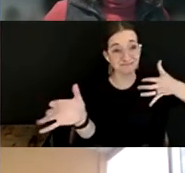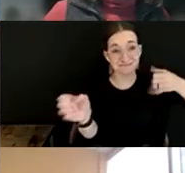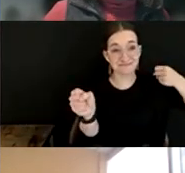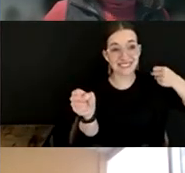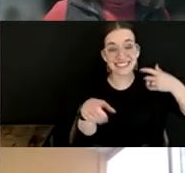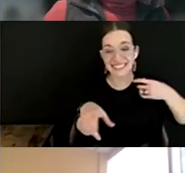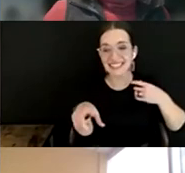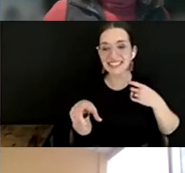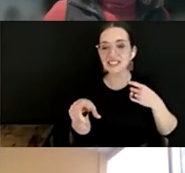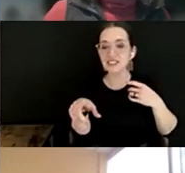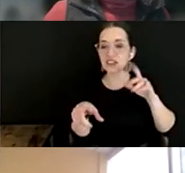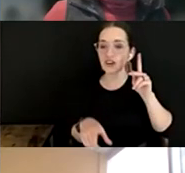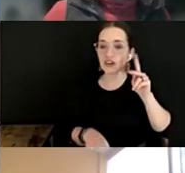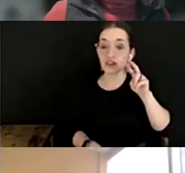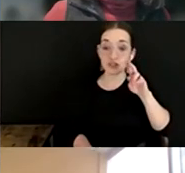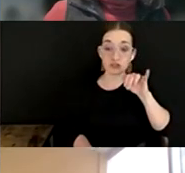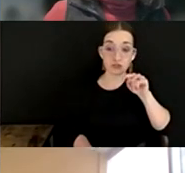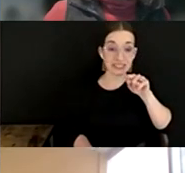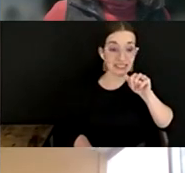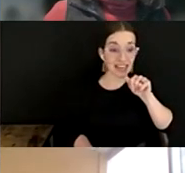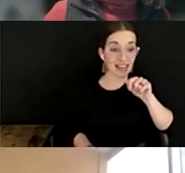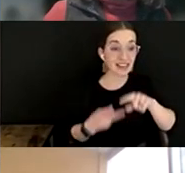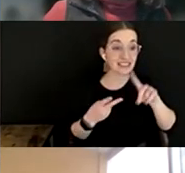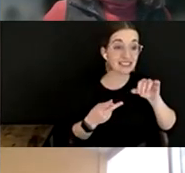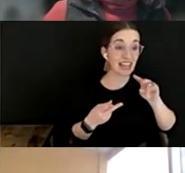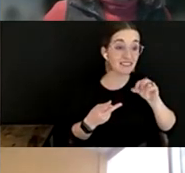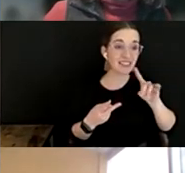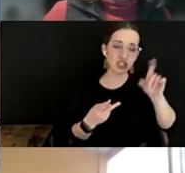Krista, David, should we jump into our third big question?